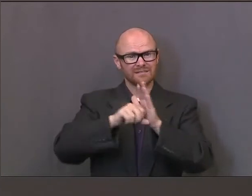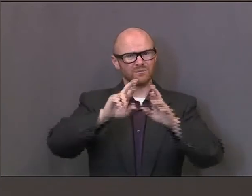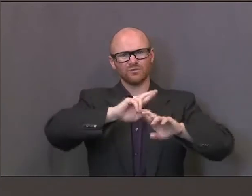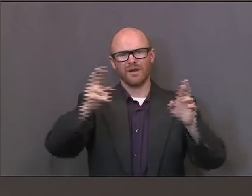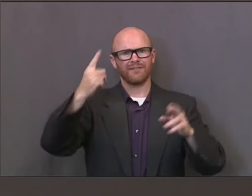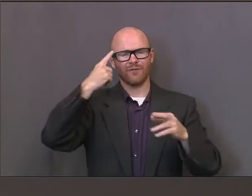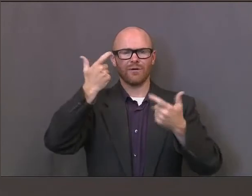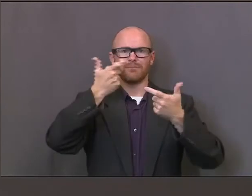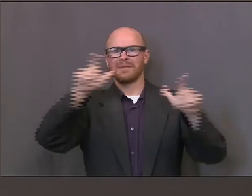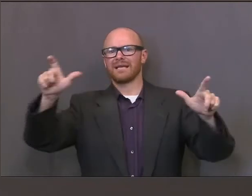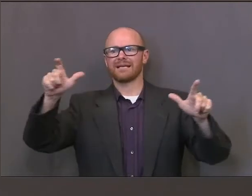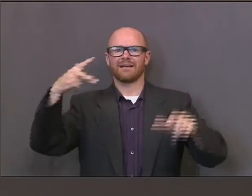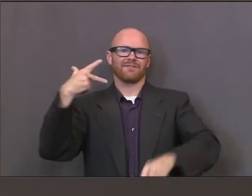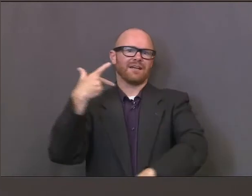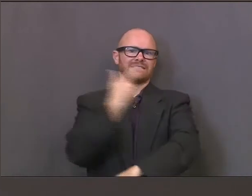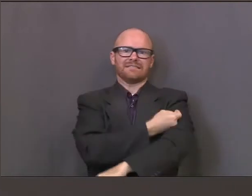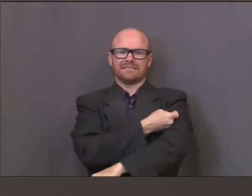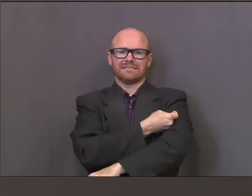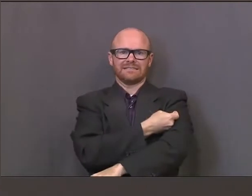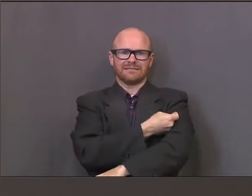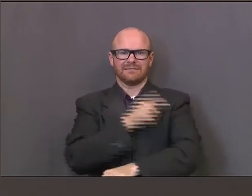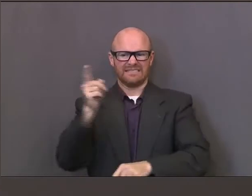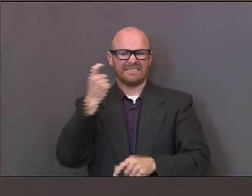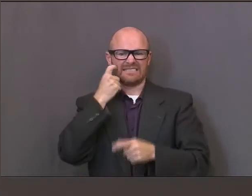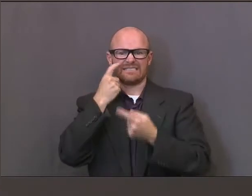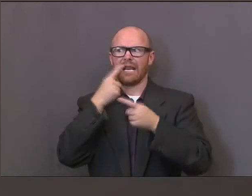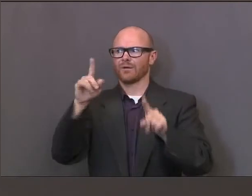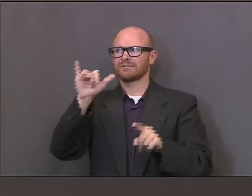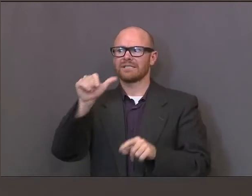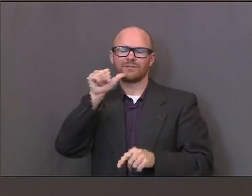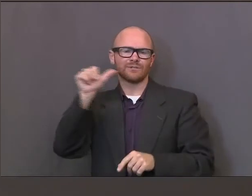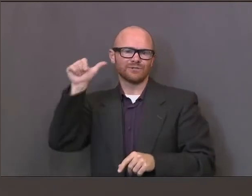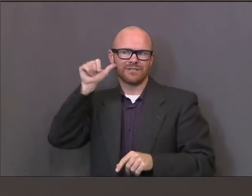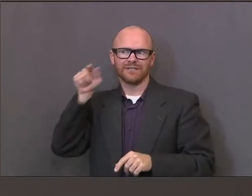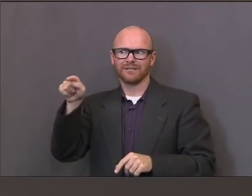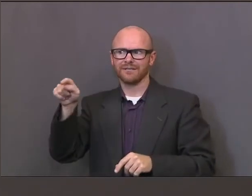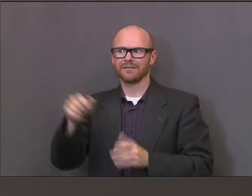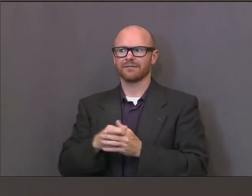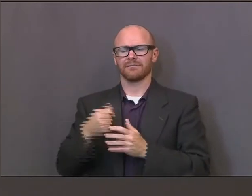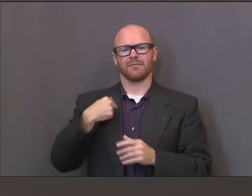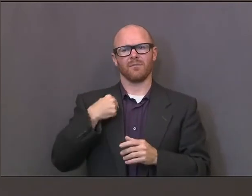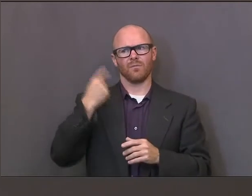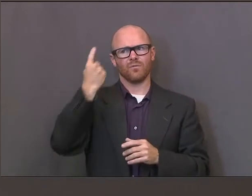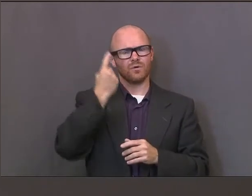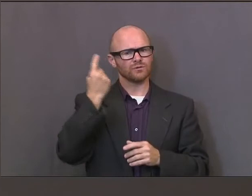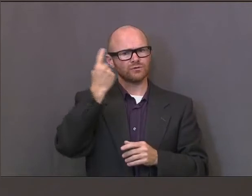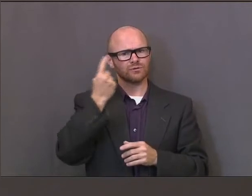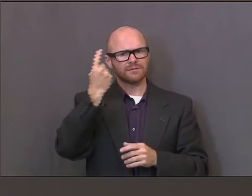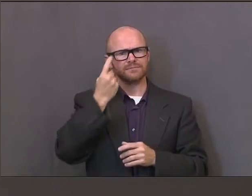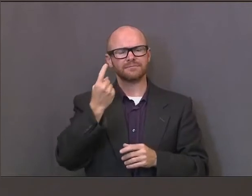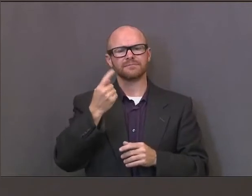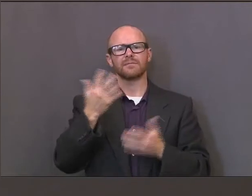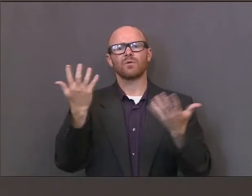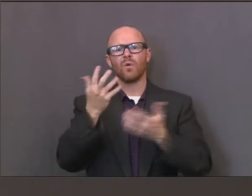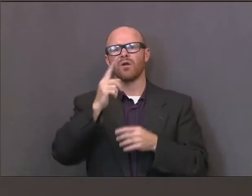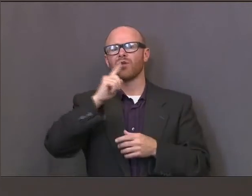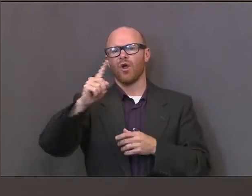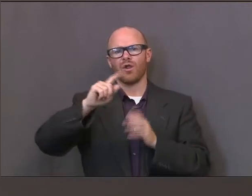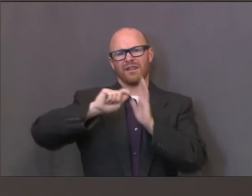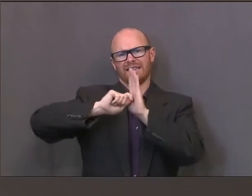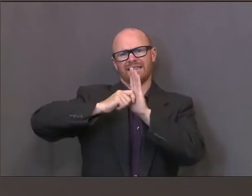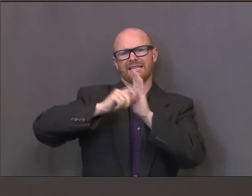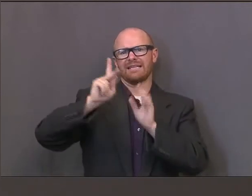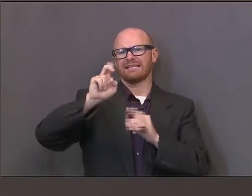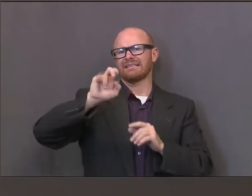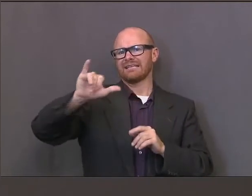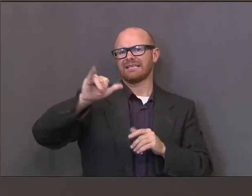vaccine campaign that they announced yesterday. And I'm curious as to what are the key steps in rolling